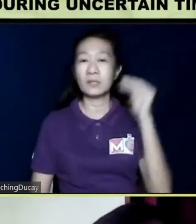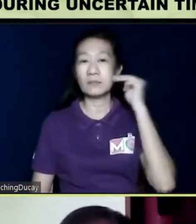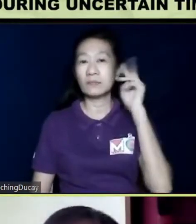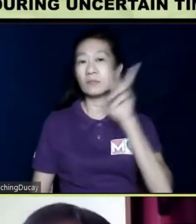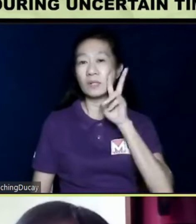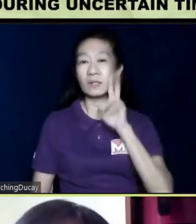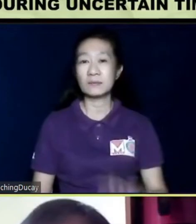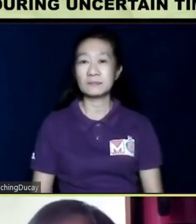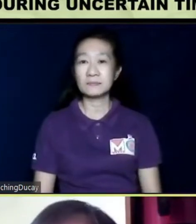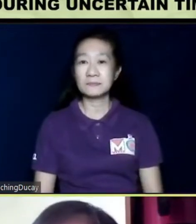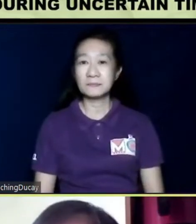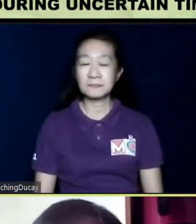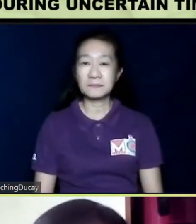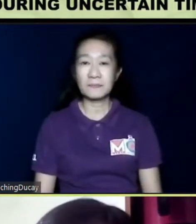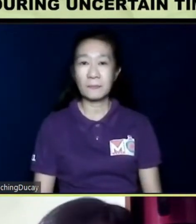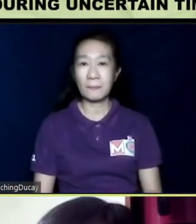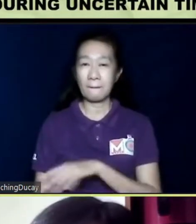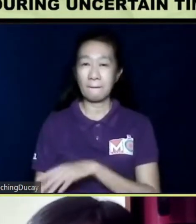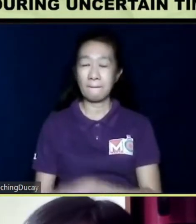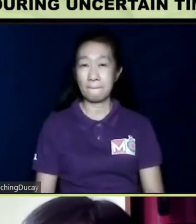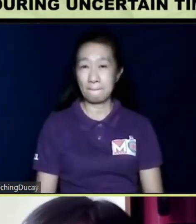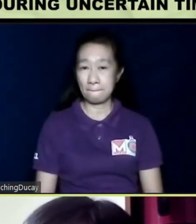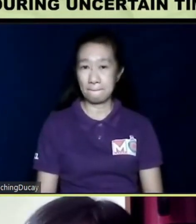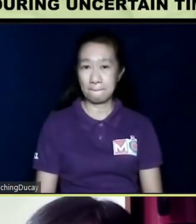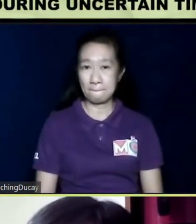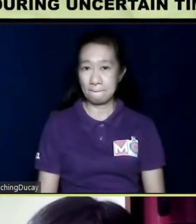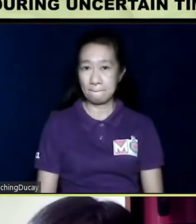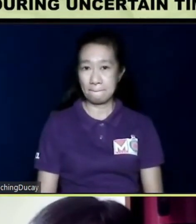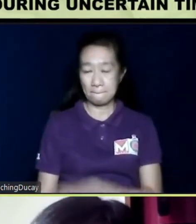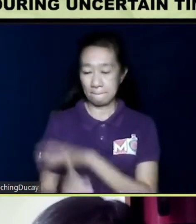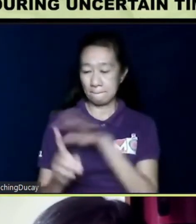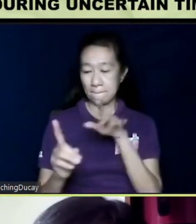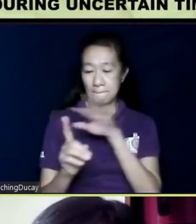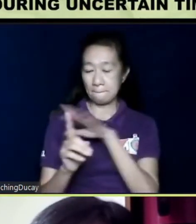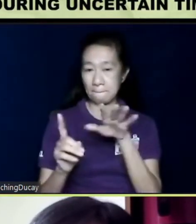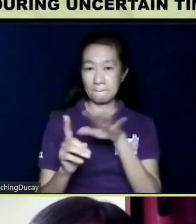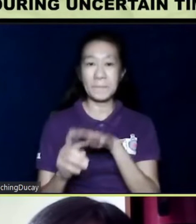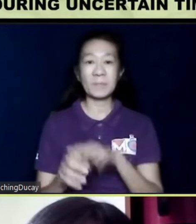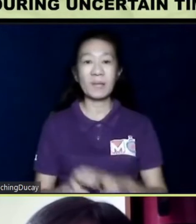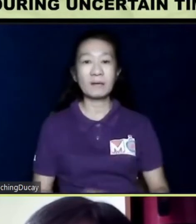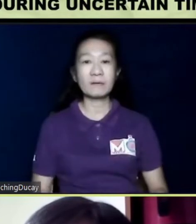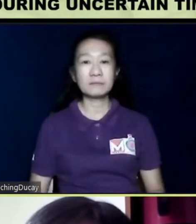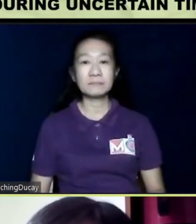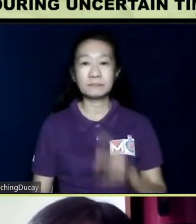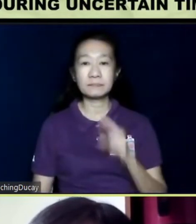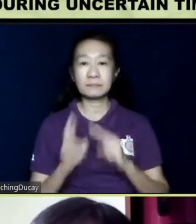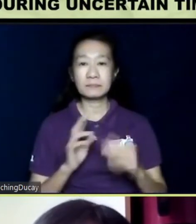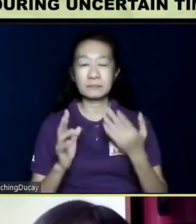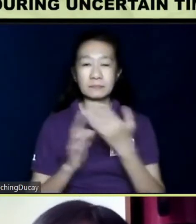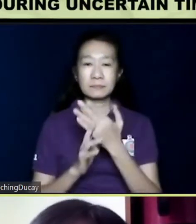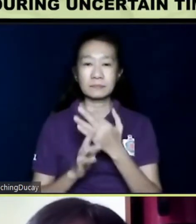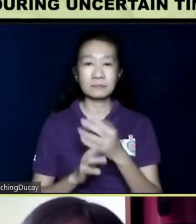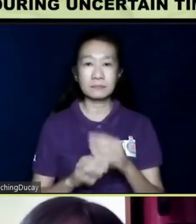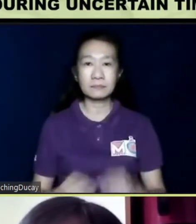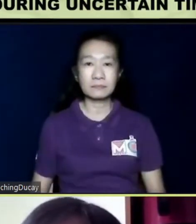We are monitoring your reactions through our chat